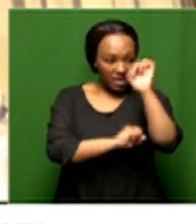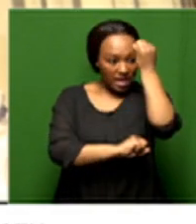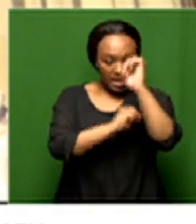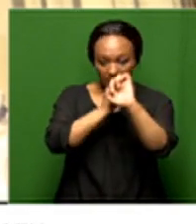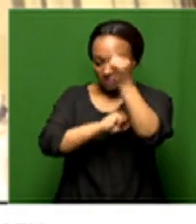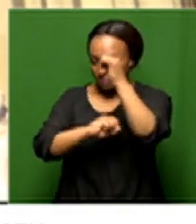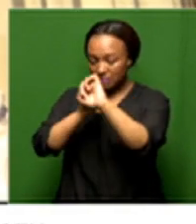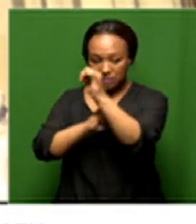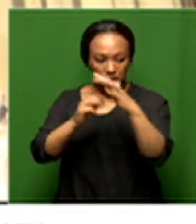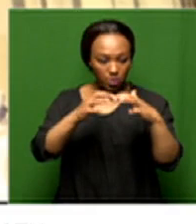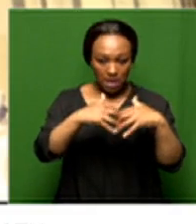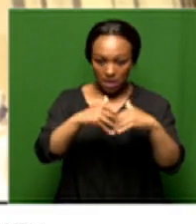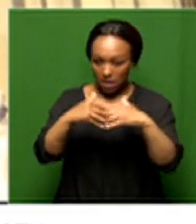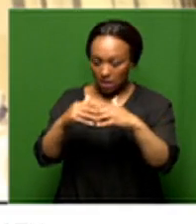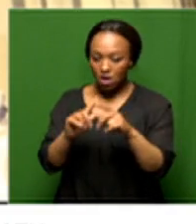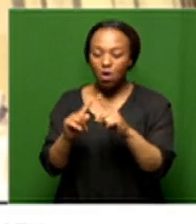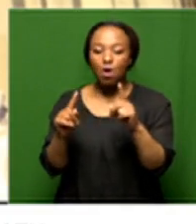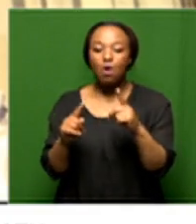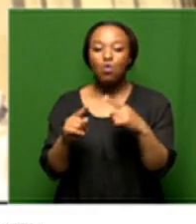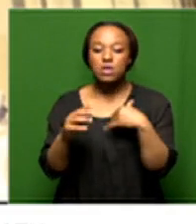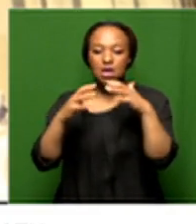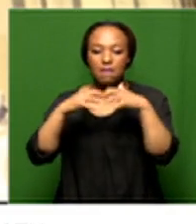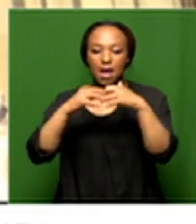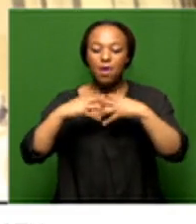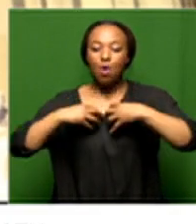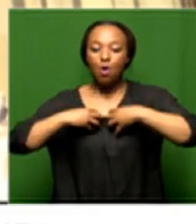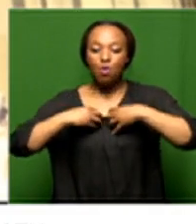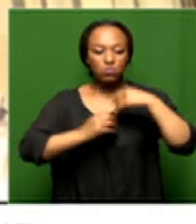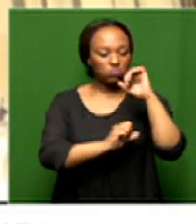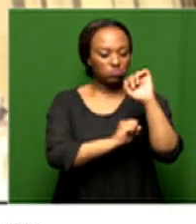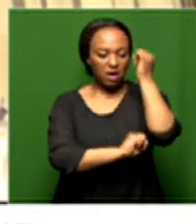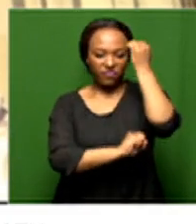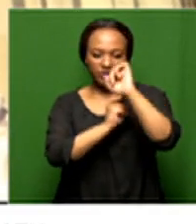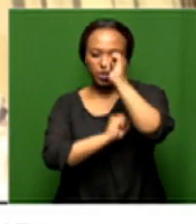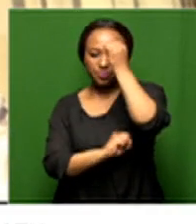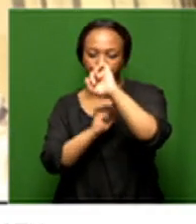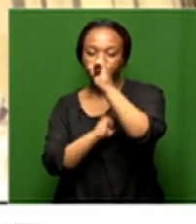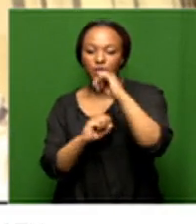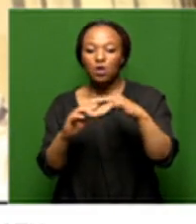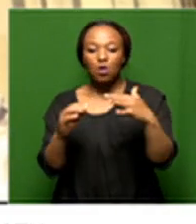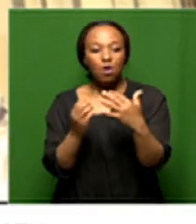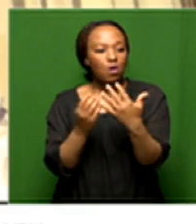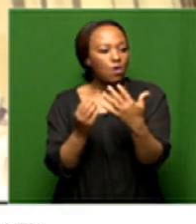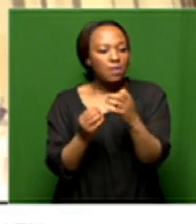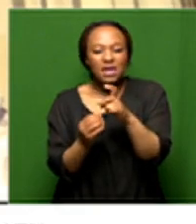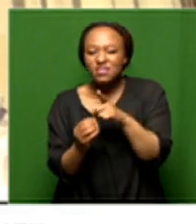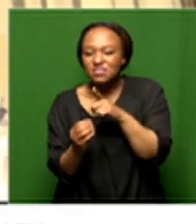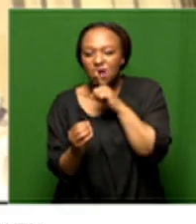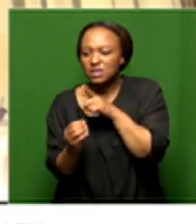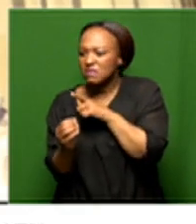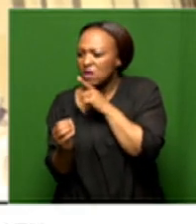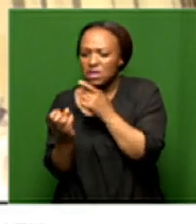trying to create our own manufacturing where we're going to see thousands of people employed